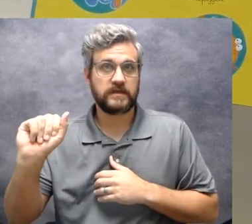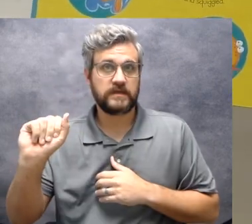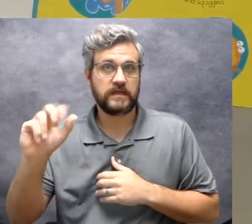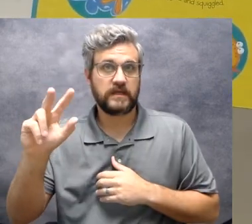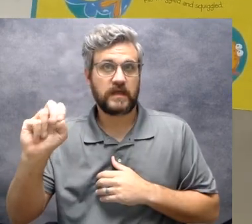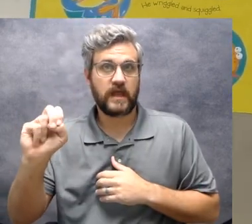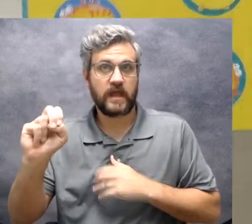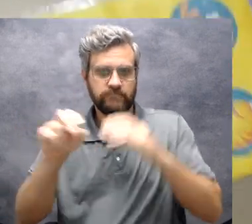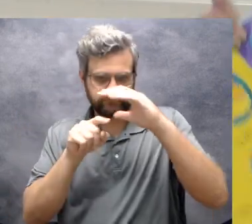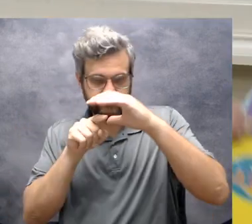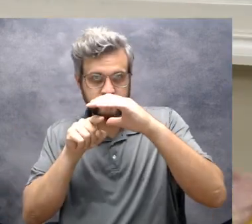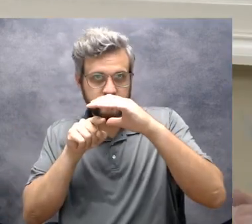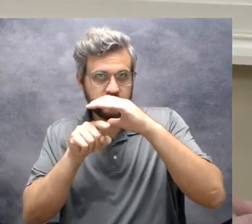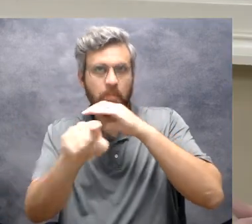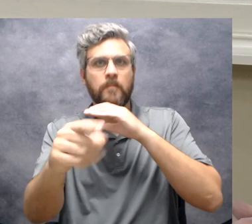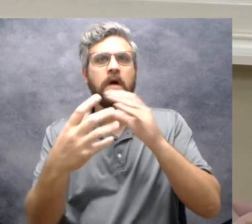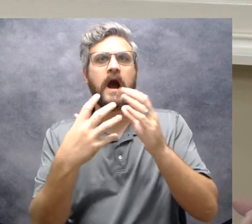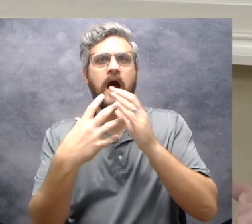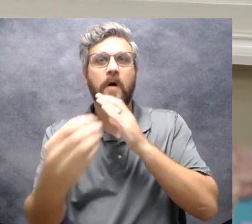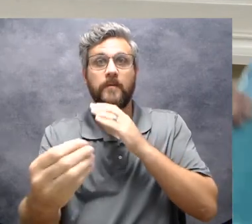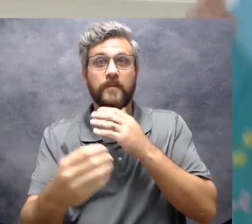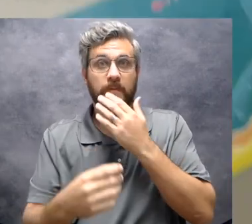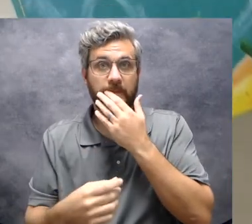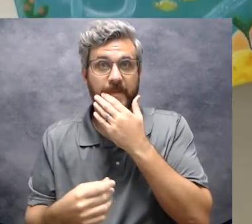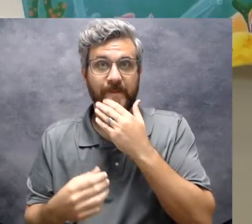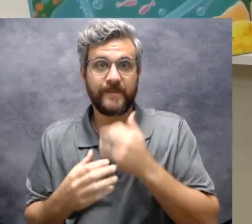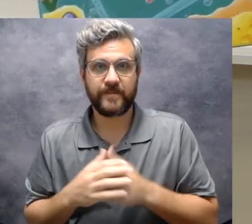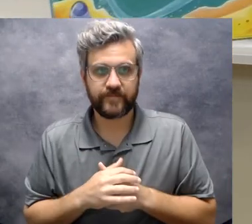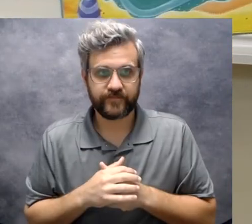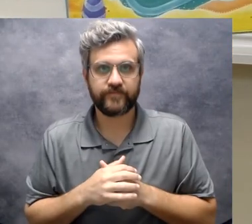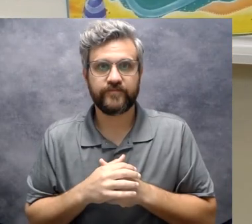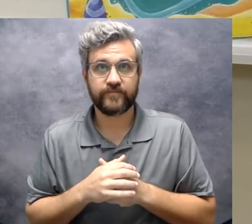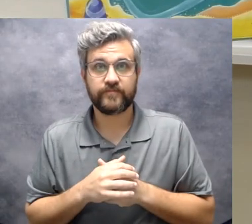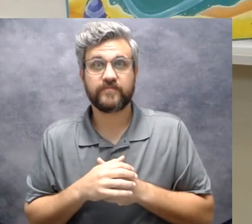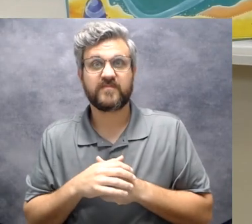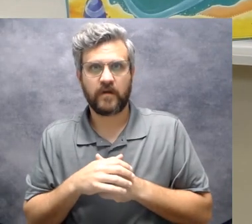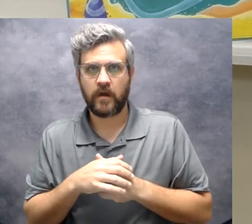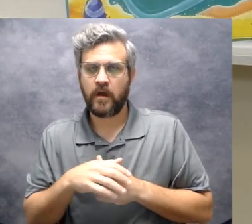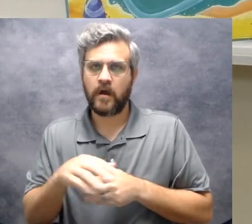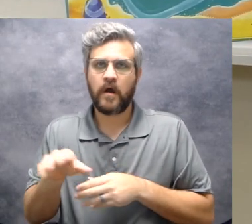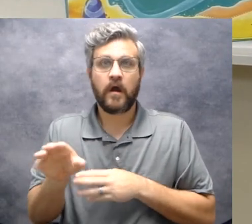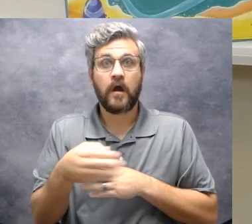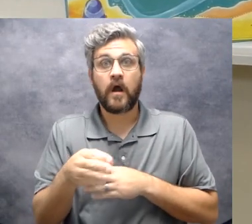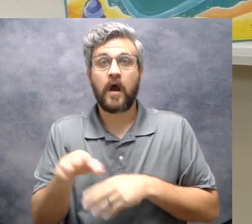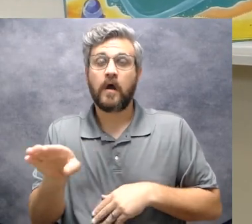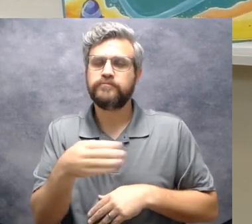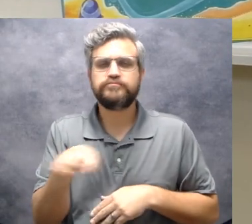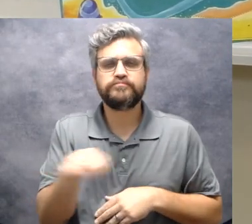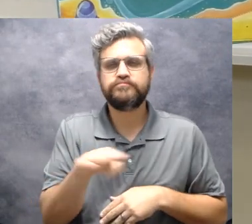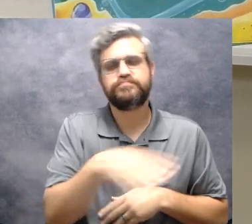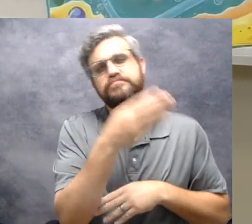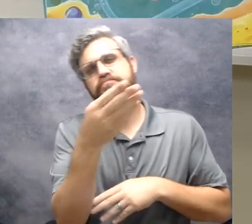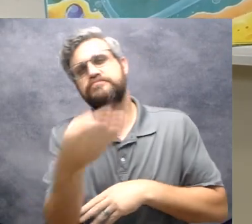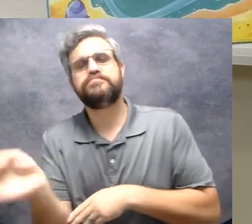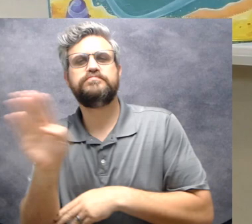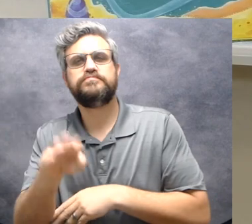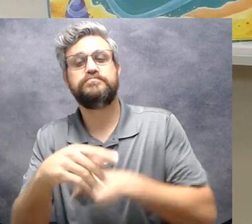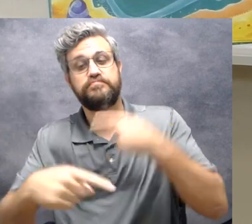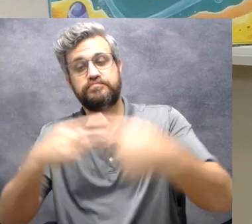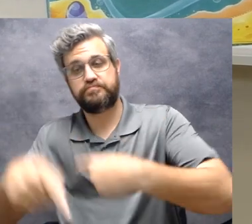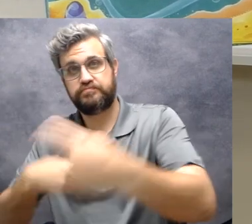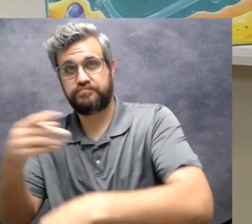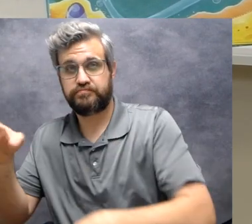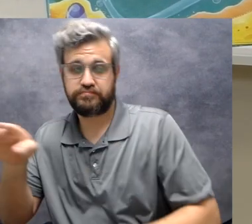he dived and he flipped and he leaped and he dipped